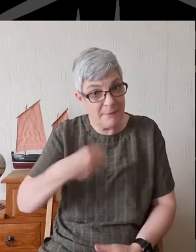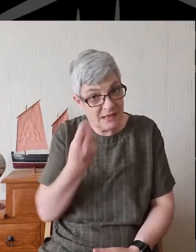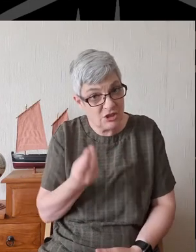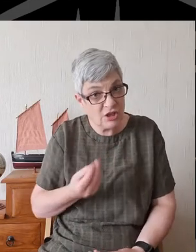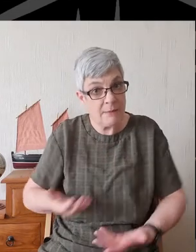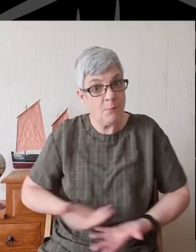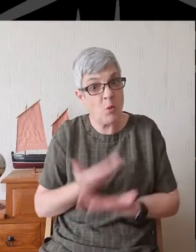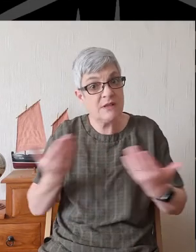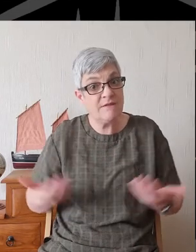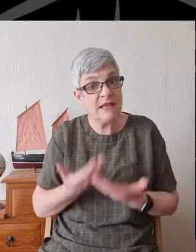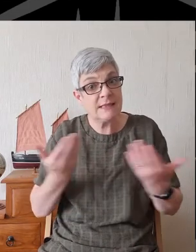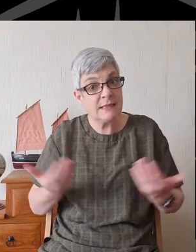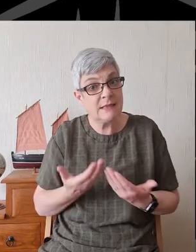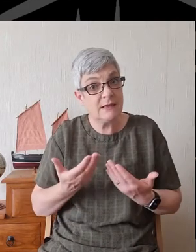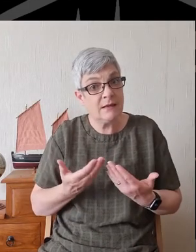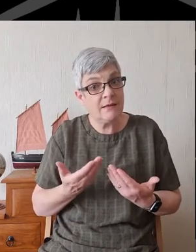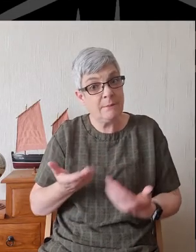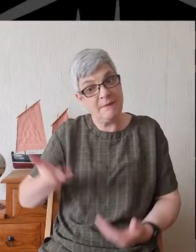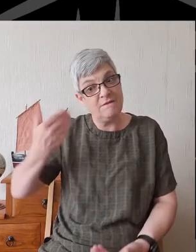their decline.